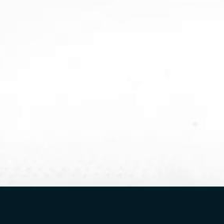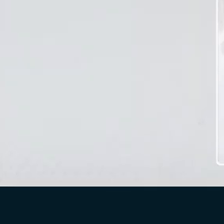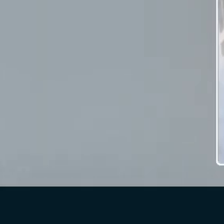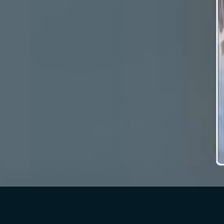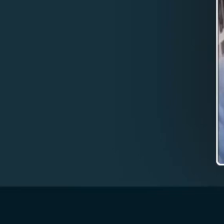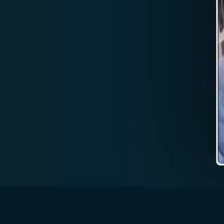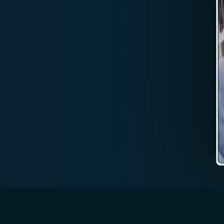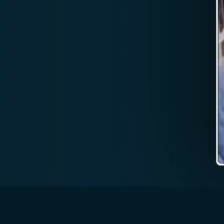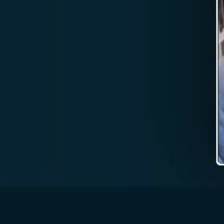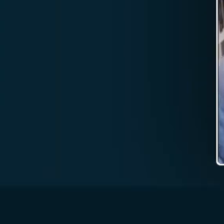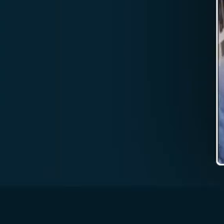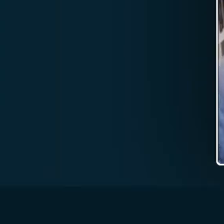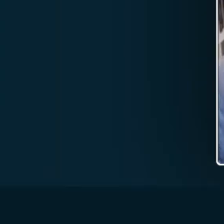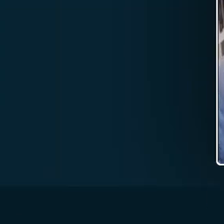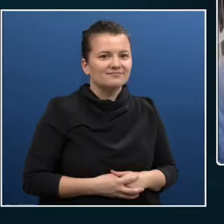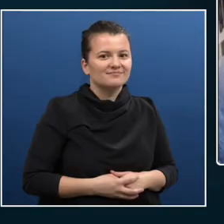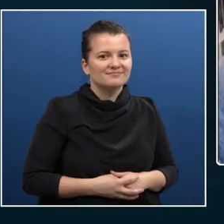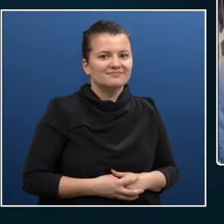See you, okay.